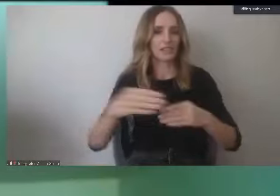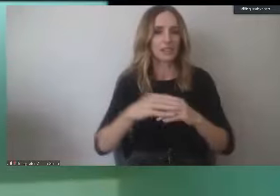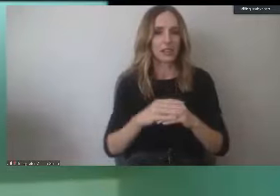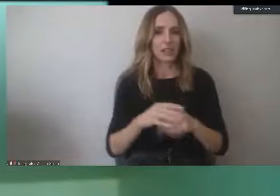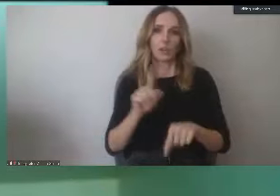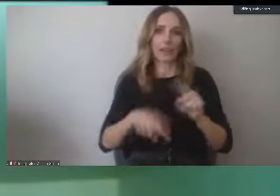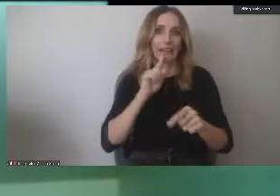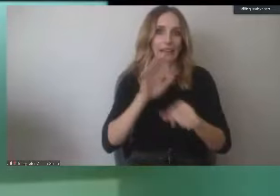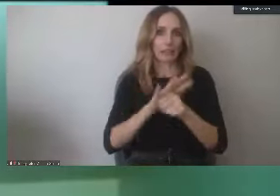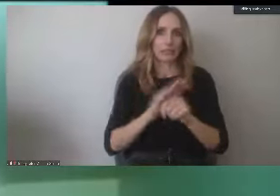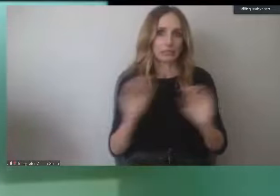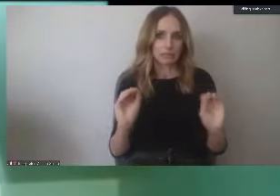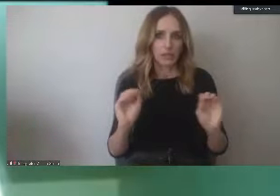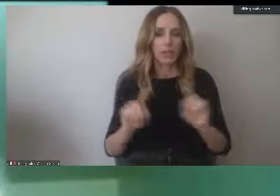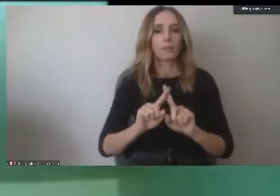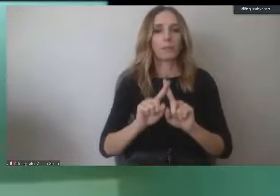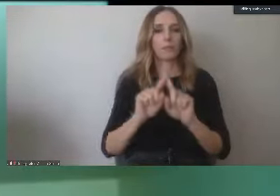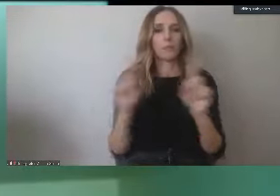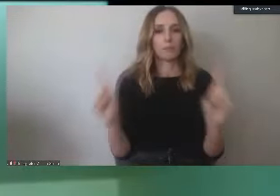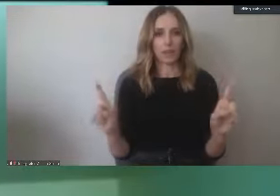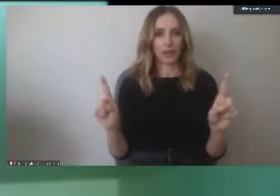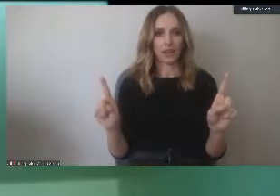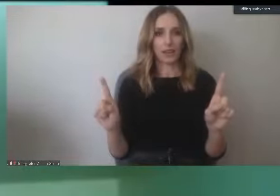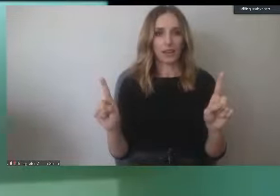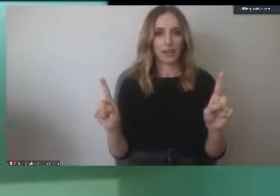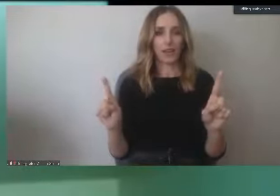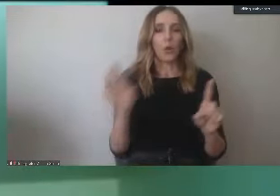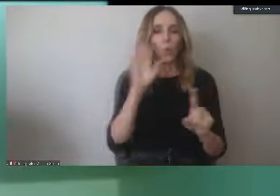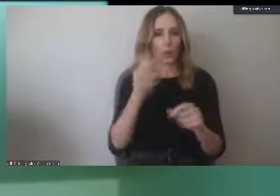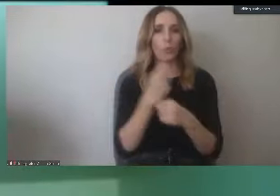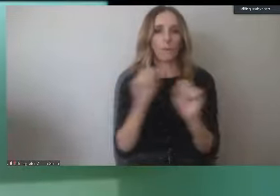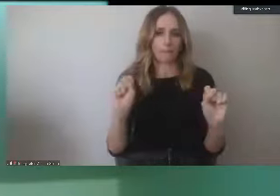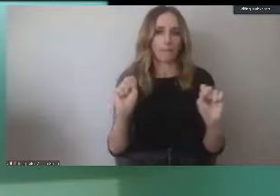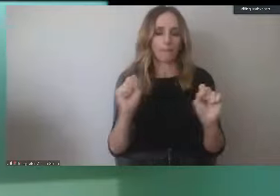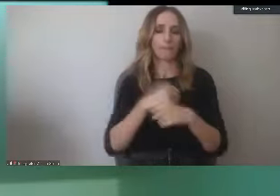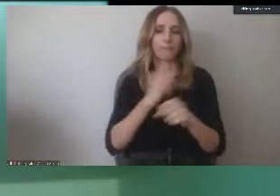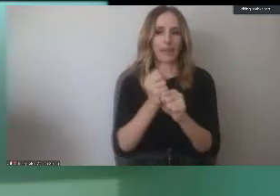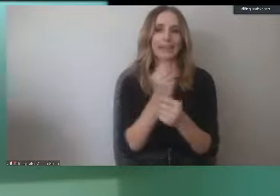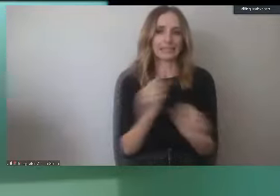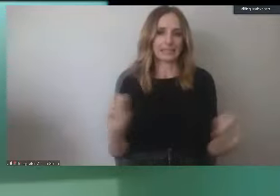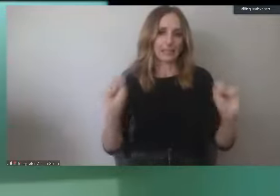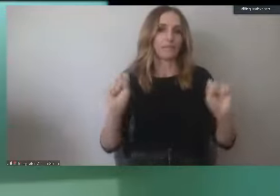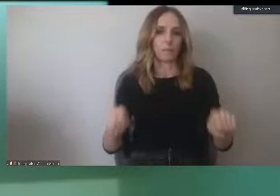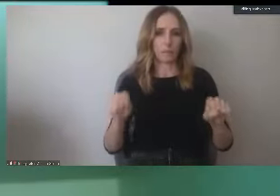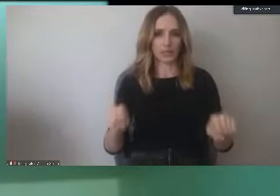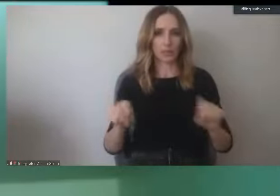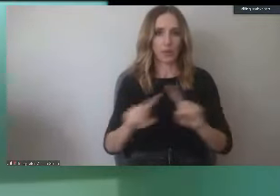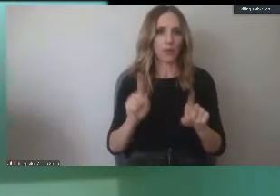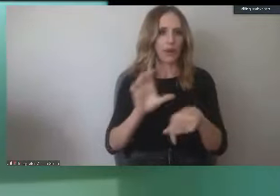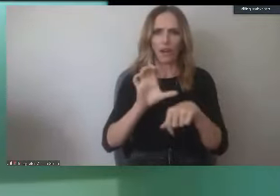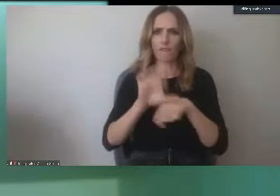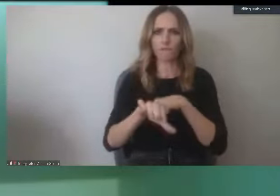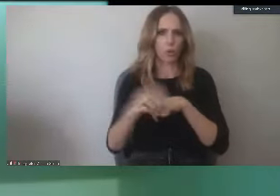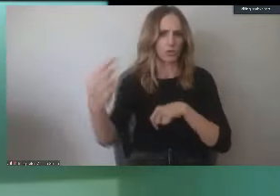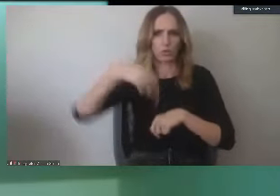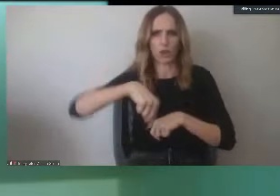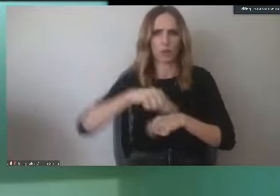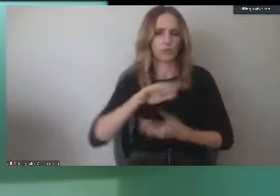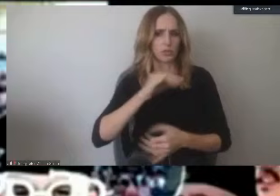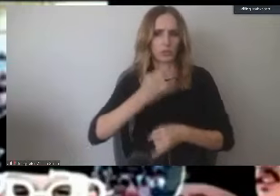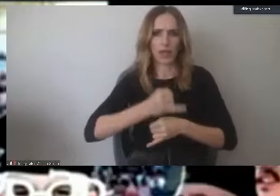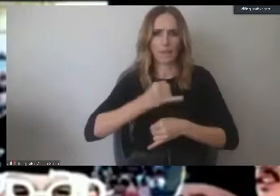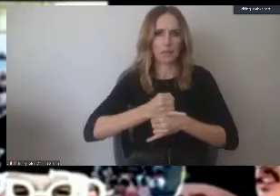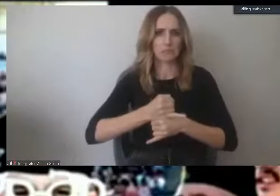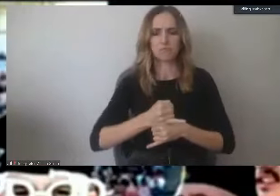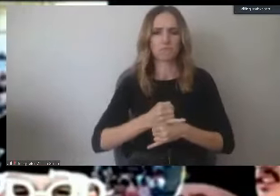anything, but it's, well, we're going to make it as safe as it can be. But we're not going to make anybody come onto campus. It